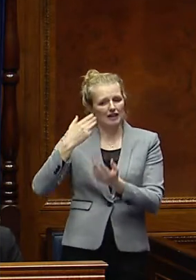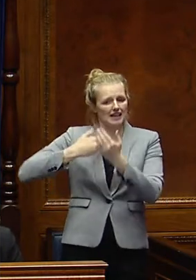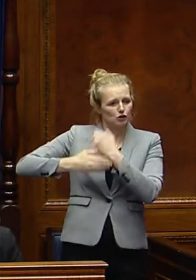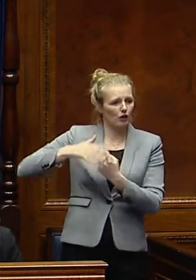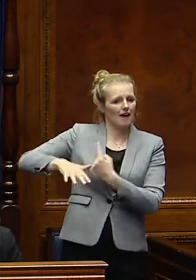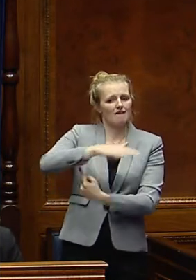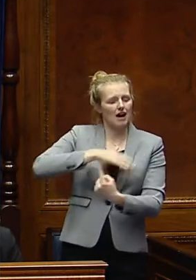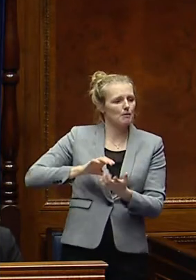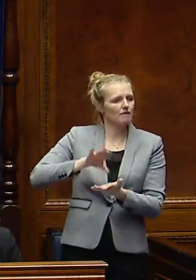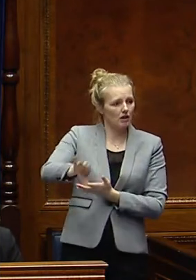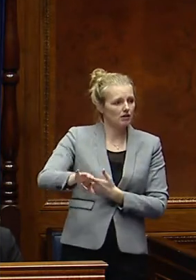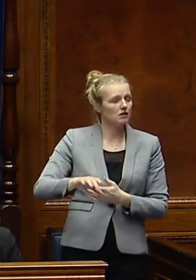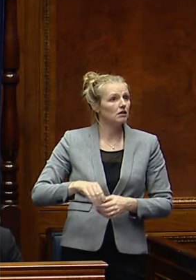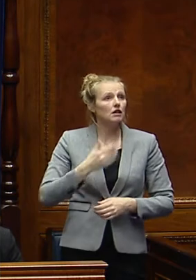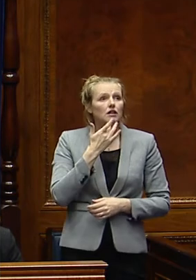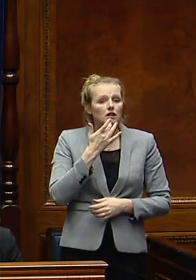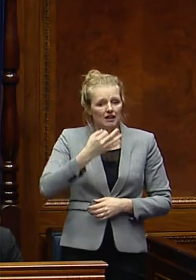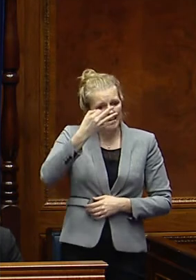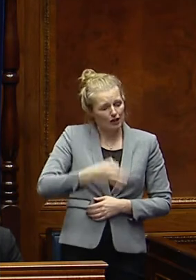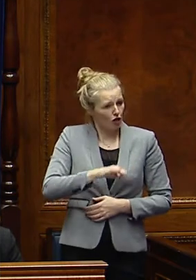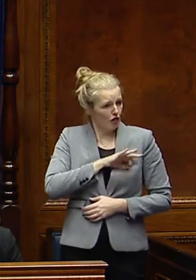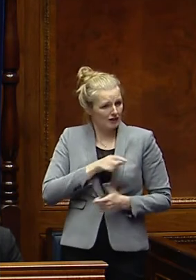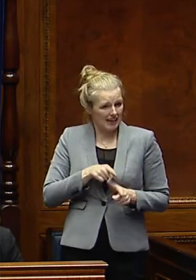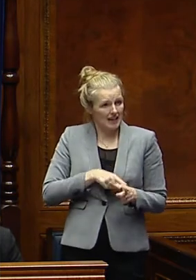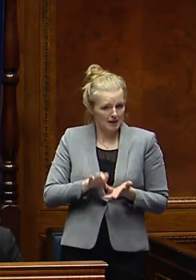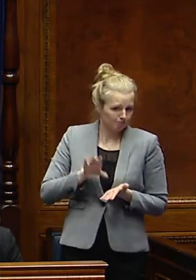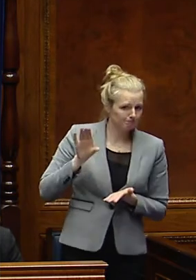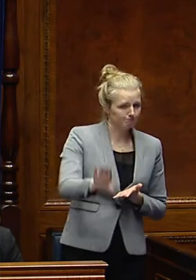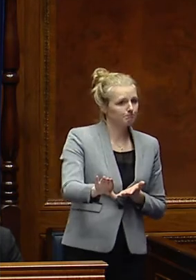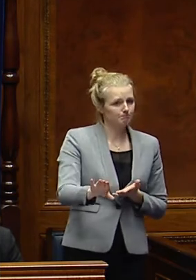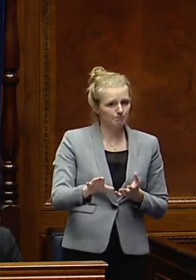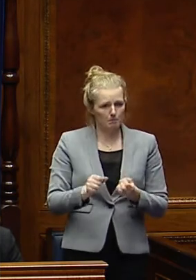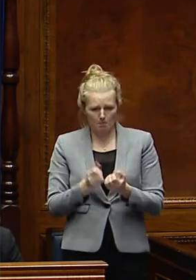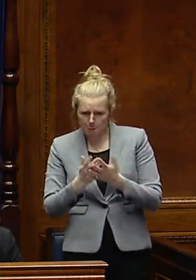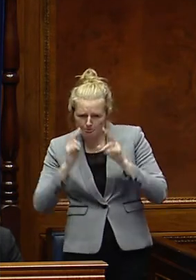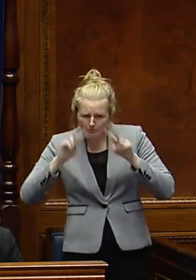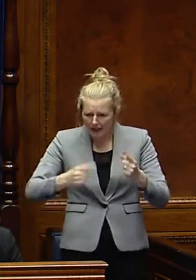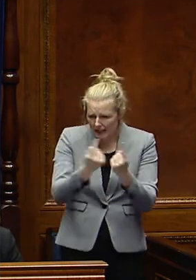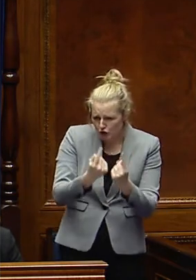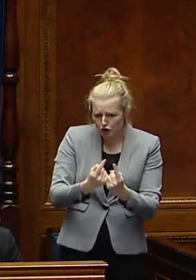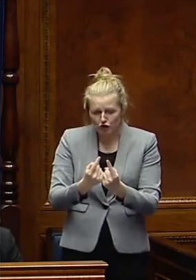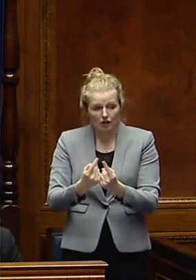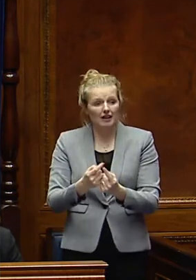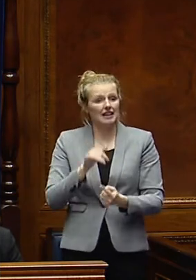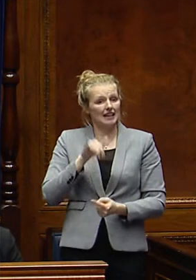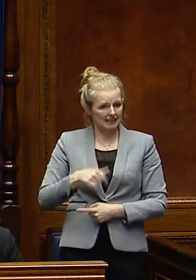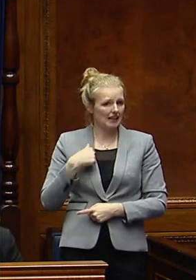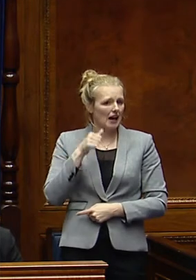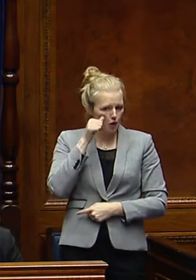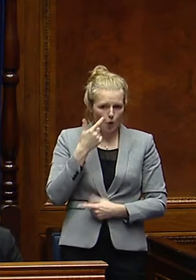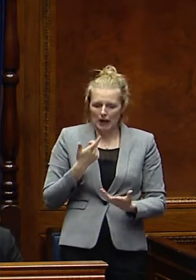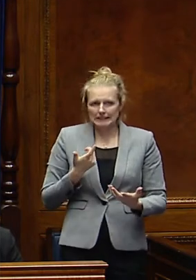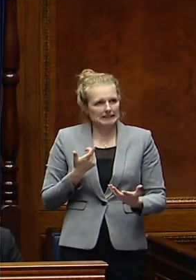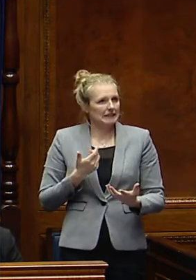£800,000 per year. In terms of looking at those issues, whilst I do recognise that there are constraints.